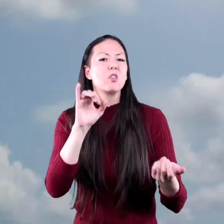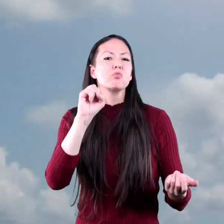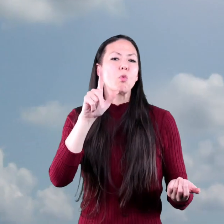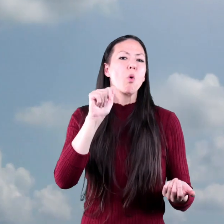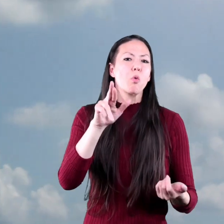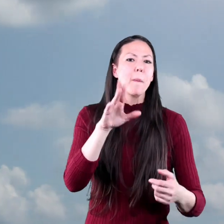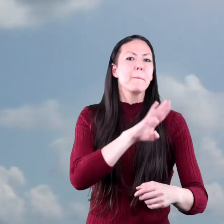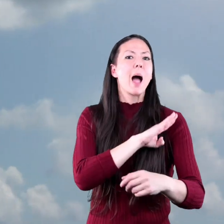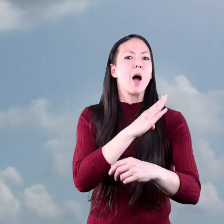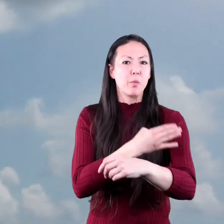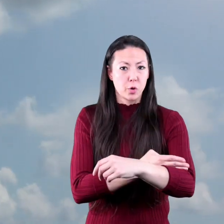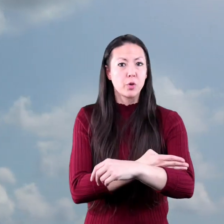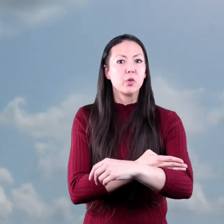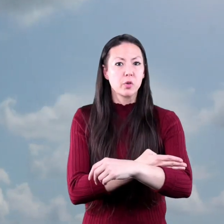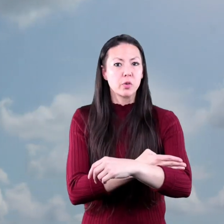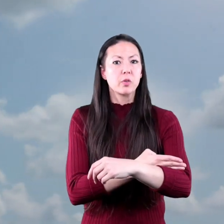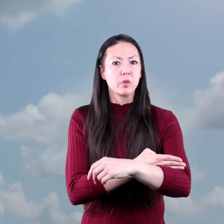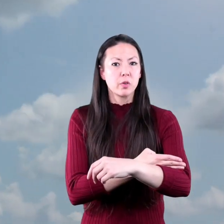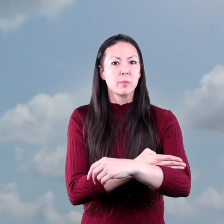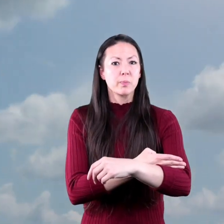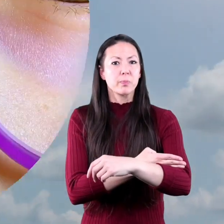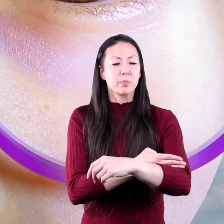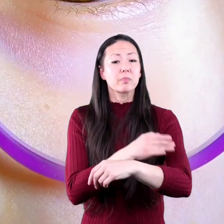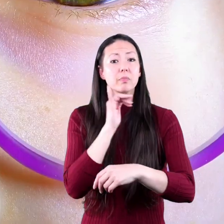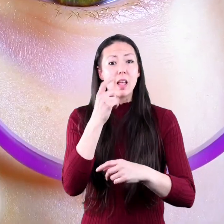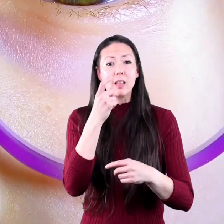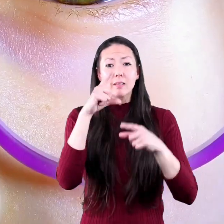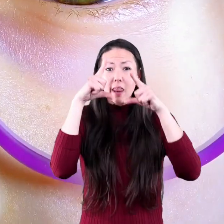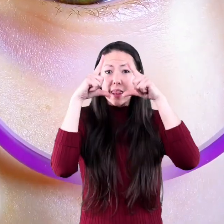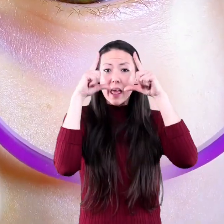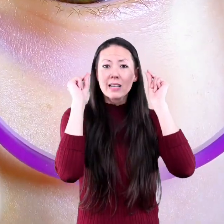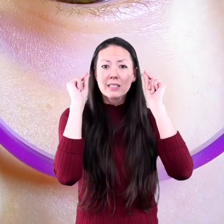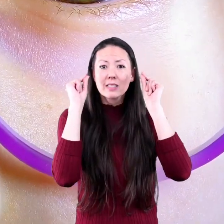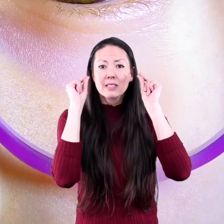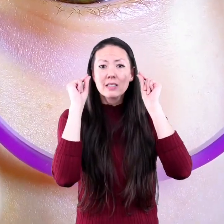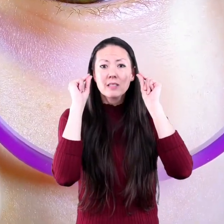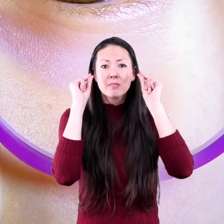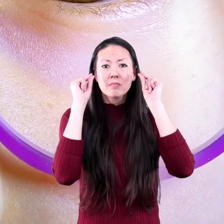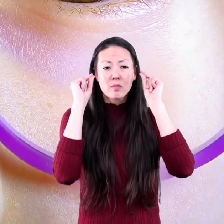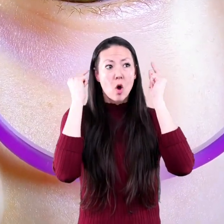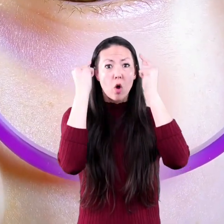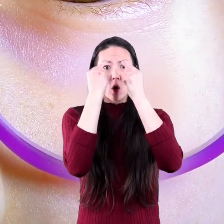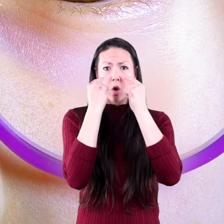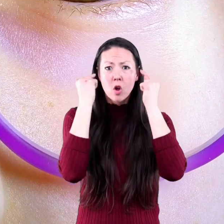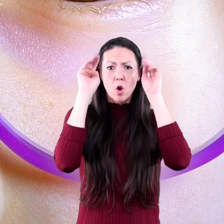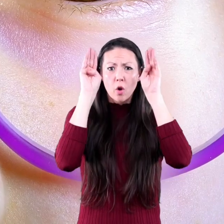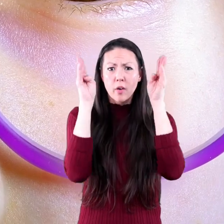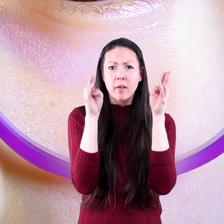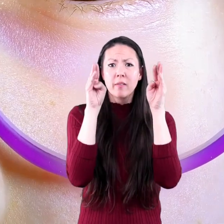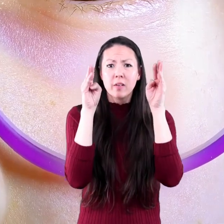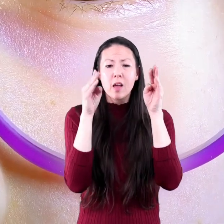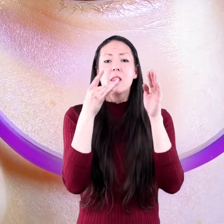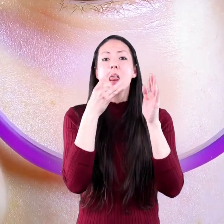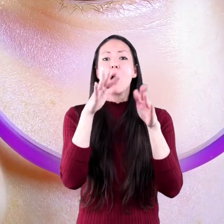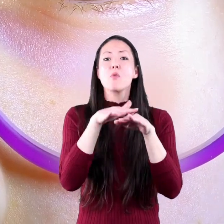also known as solar power. The glasses you may wear are curved, which changes light waves and helps you see